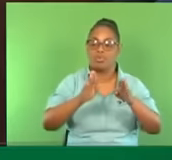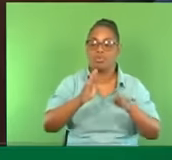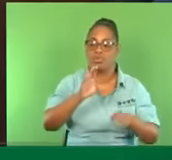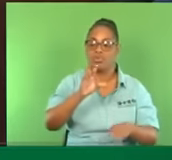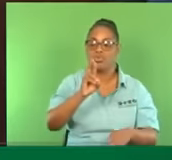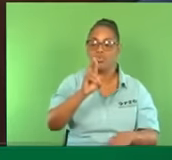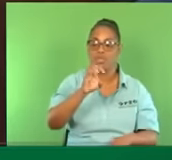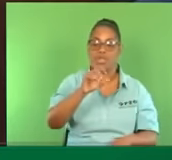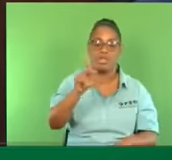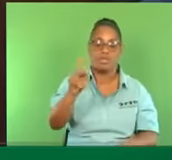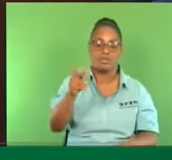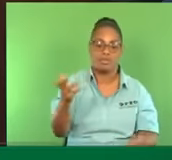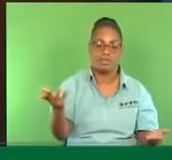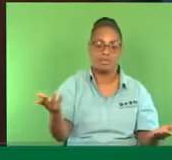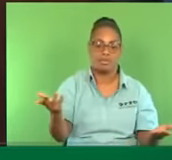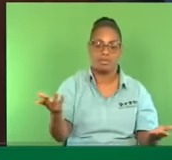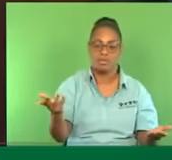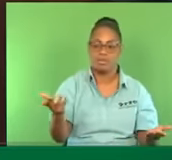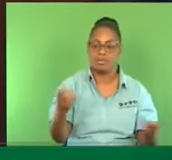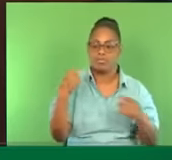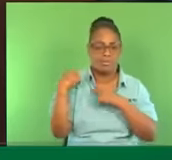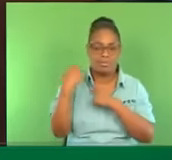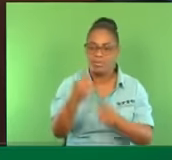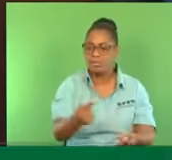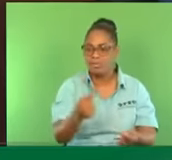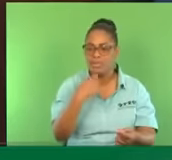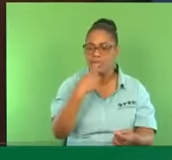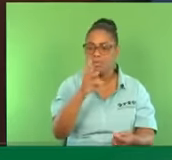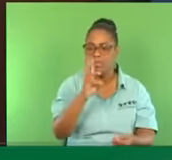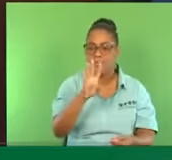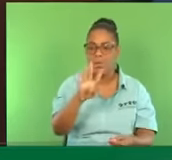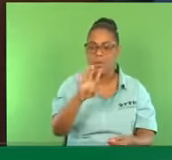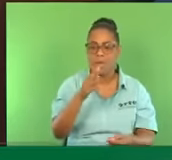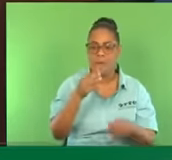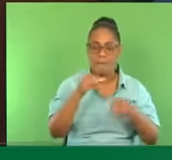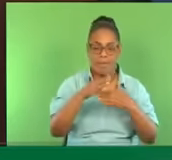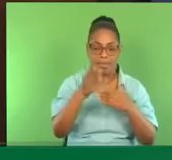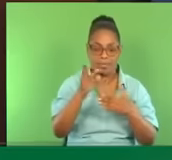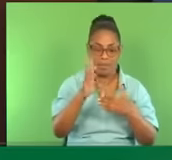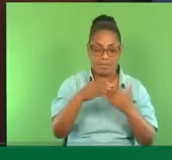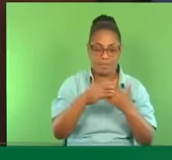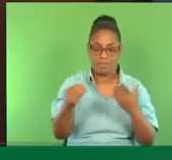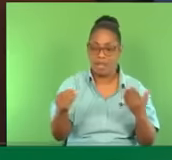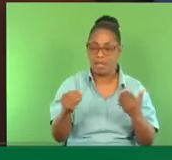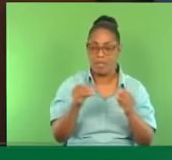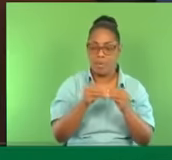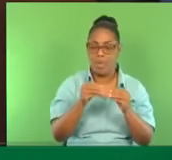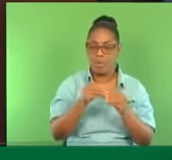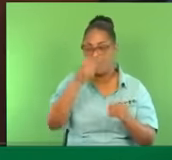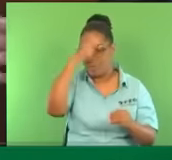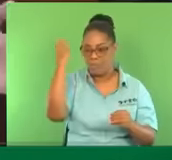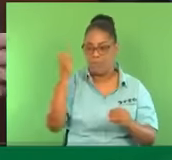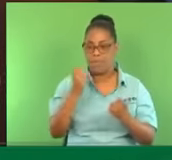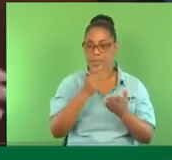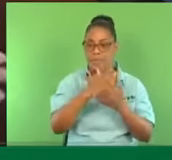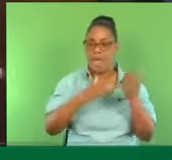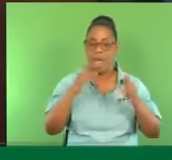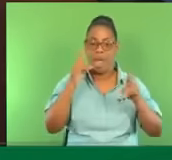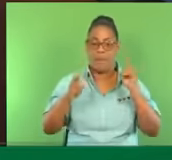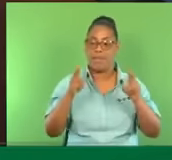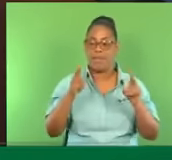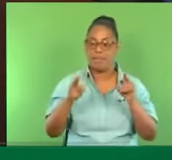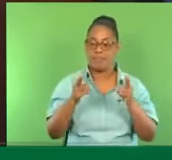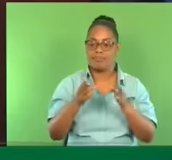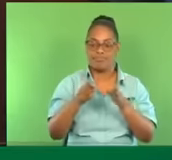We are told $64 million more, because they built a piece of the highway at the Mosquito Crack around there,